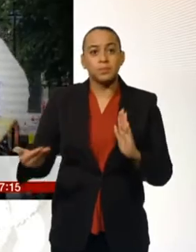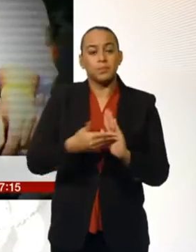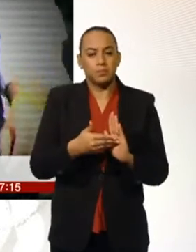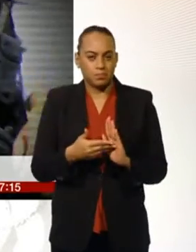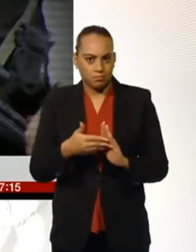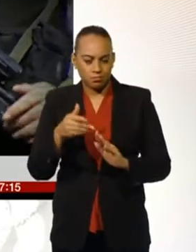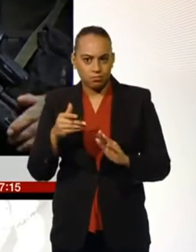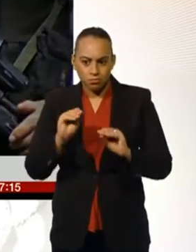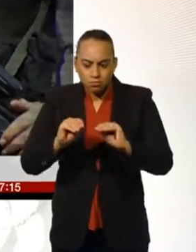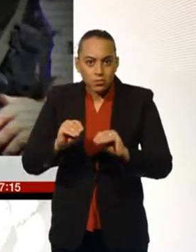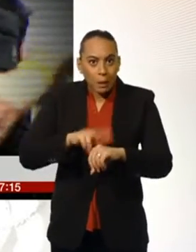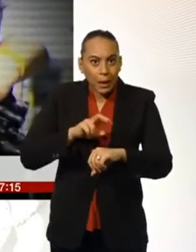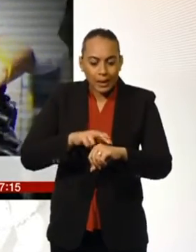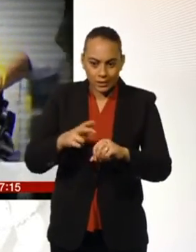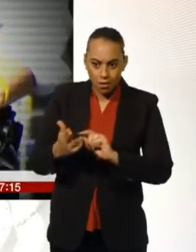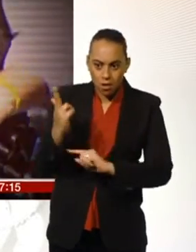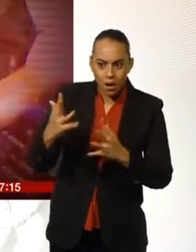response to the threat of terrorism.